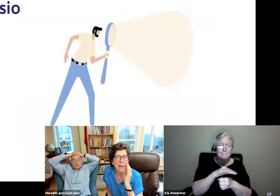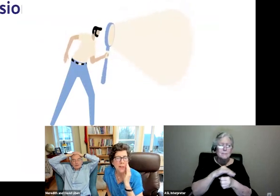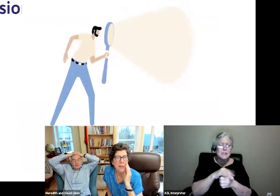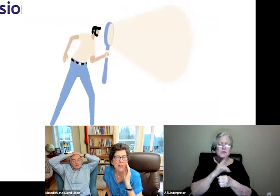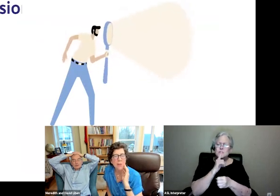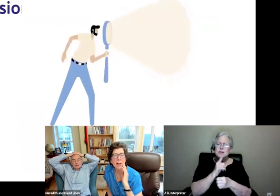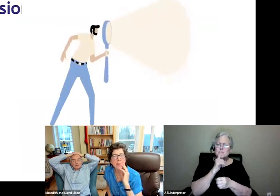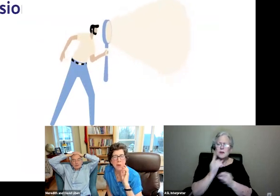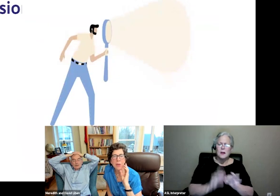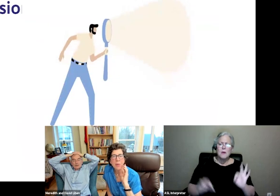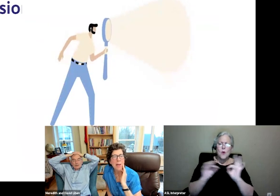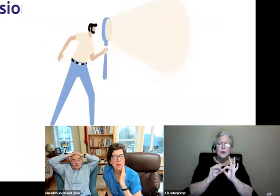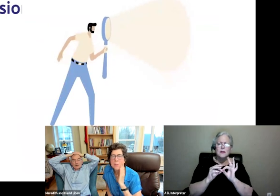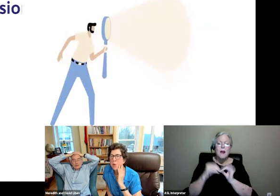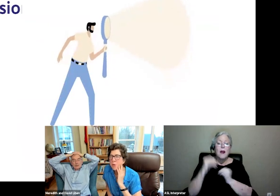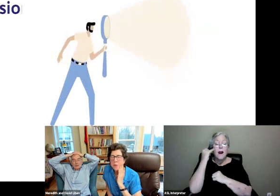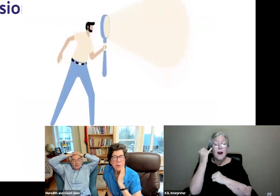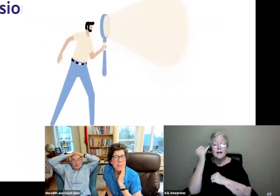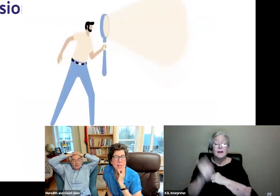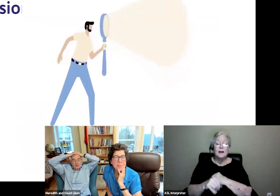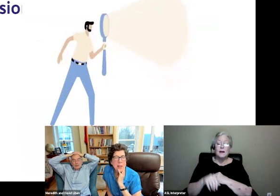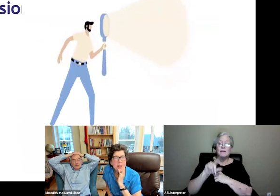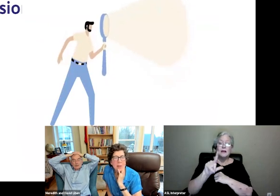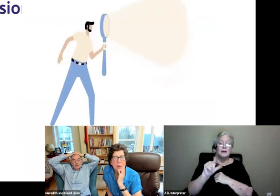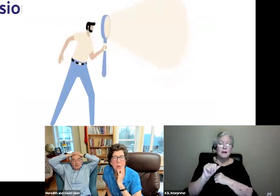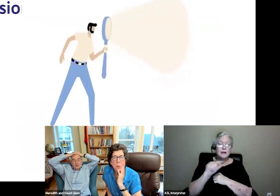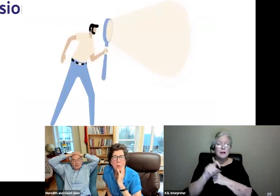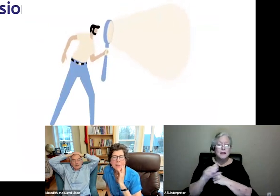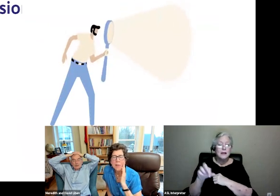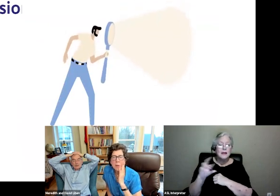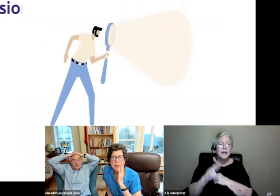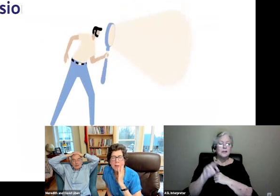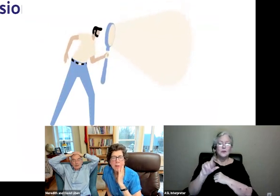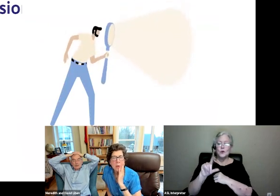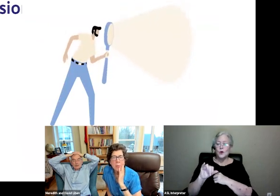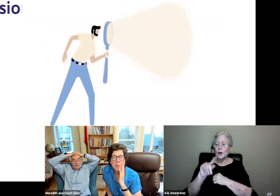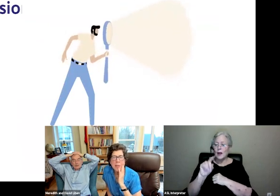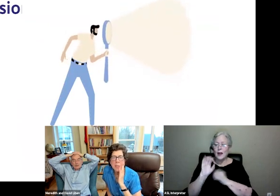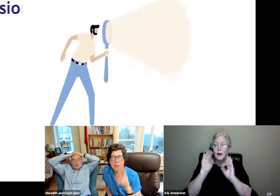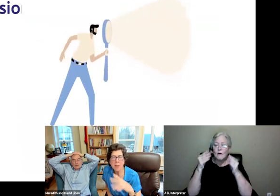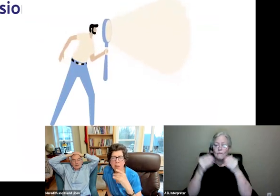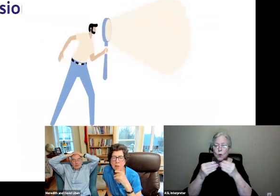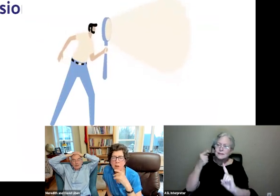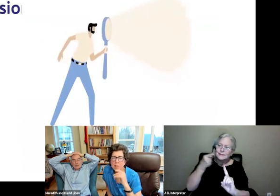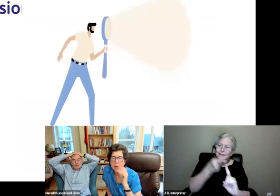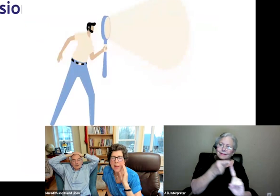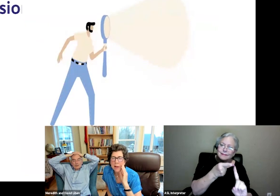This idea of a laser-like focus on what matters most for literacy. So we consider it the uber dimension. The N is cut off by that